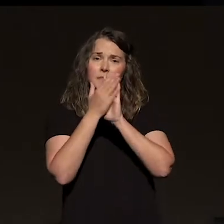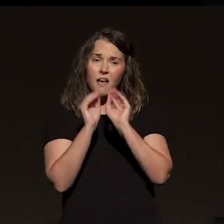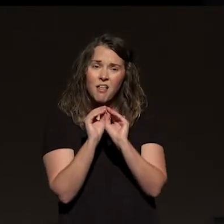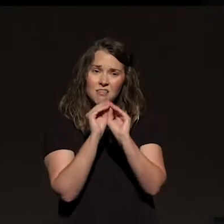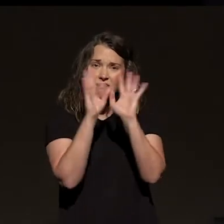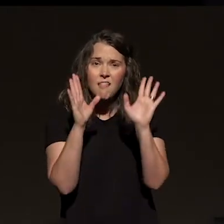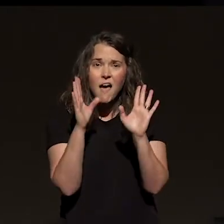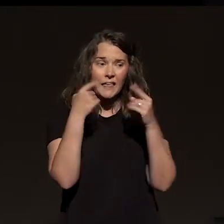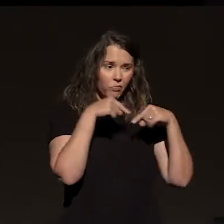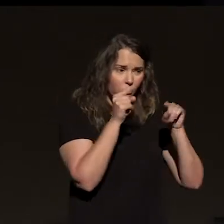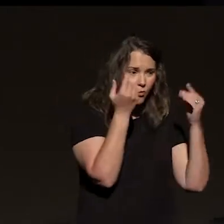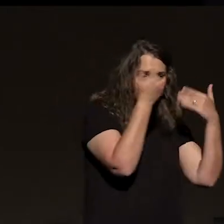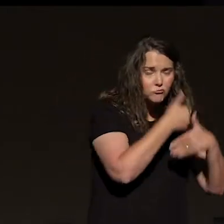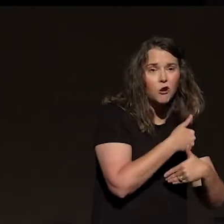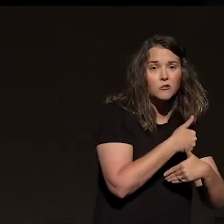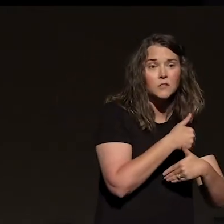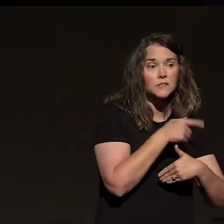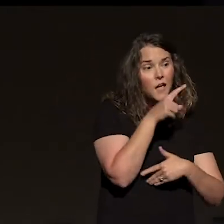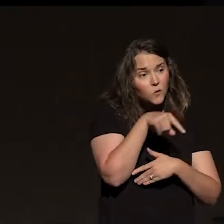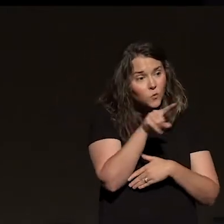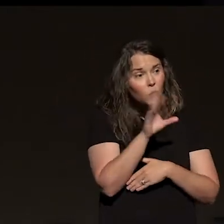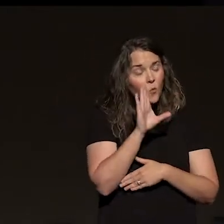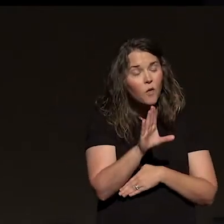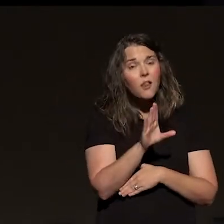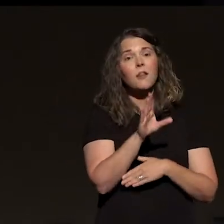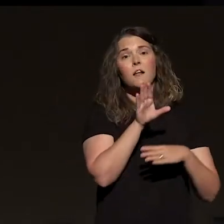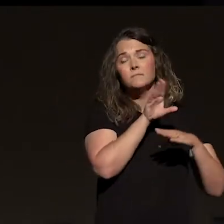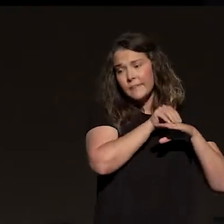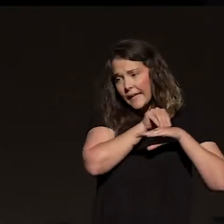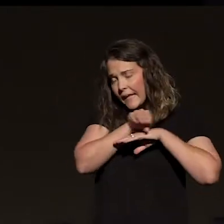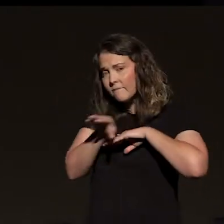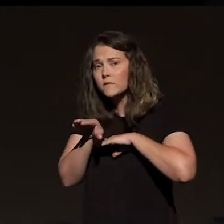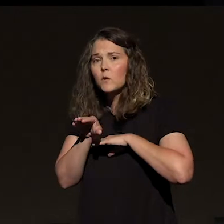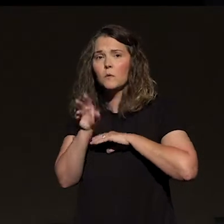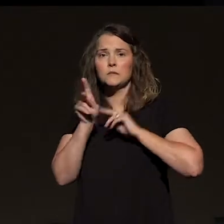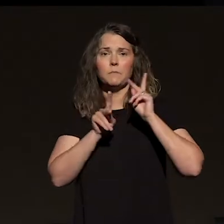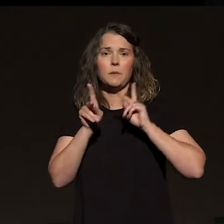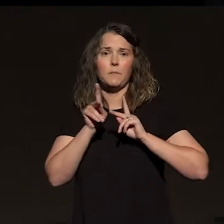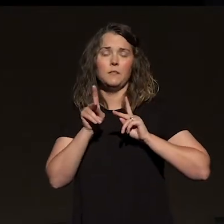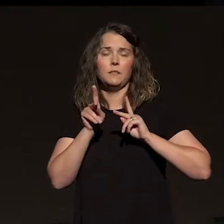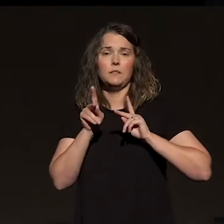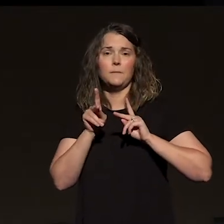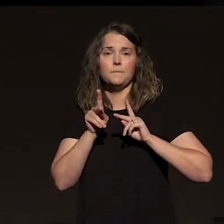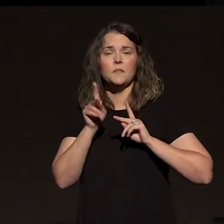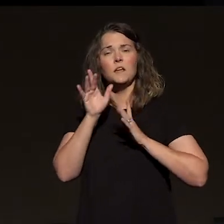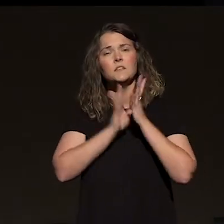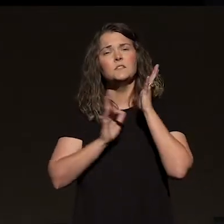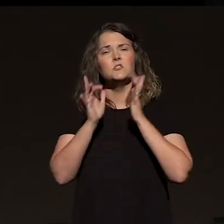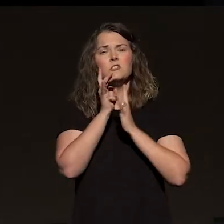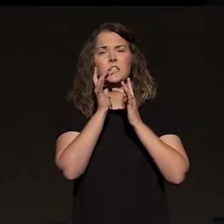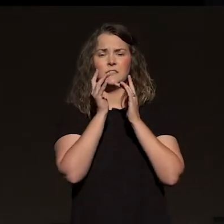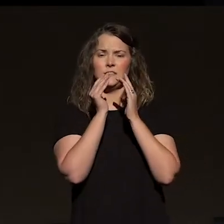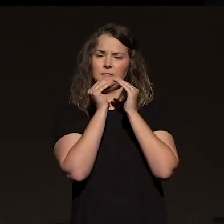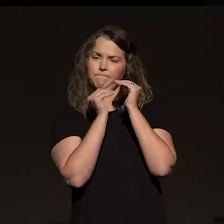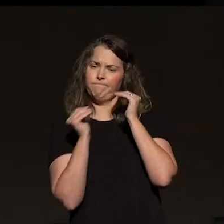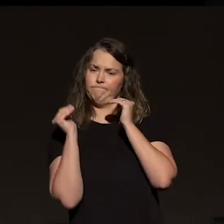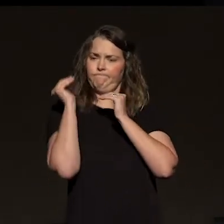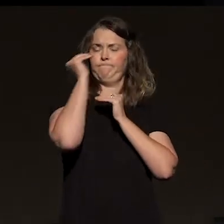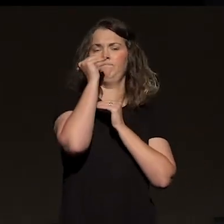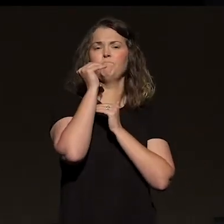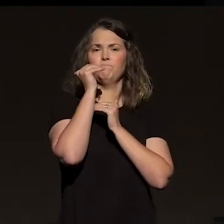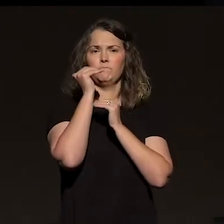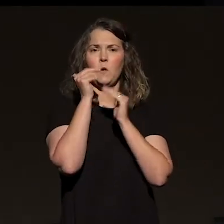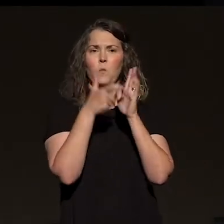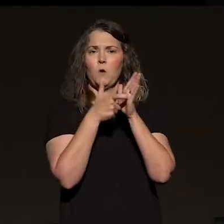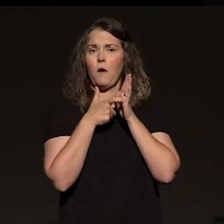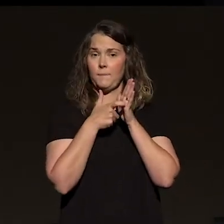and powerfully influence the people around you? In this sermon, Jesus raises the bar on every aspect of their religious